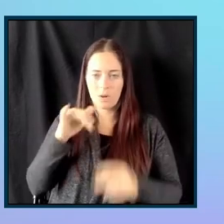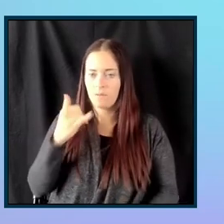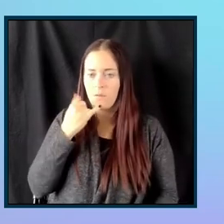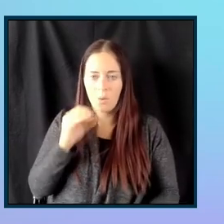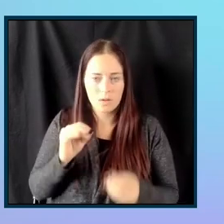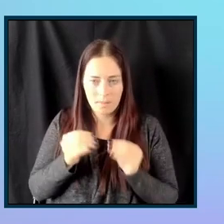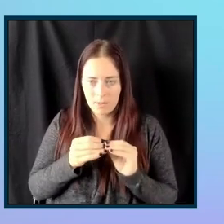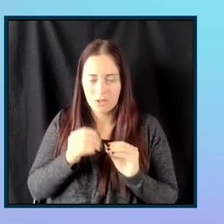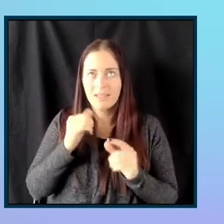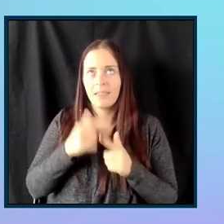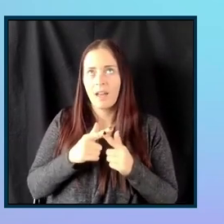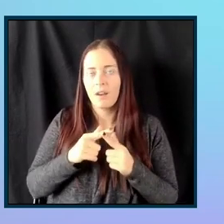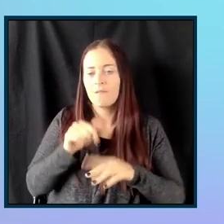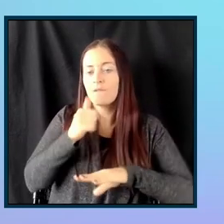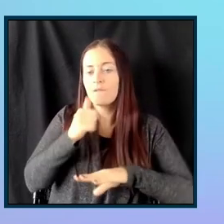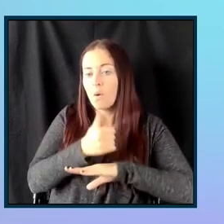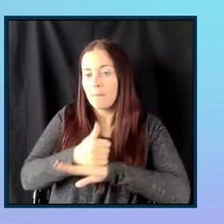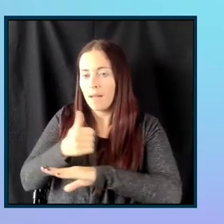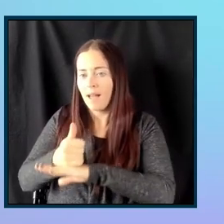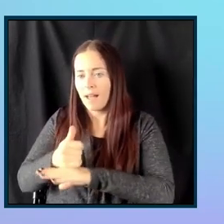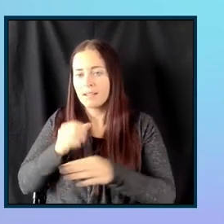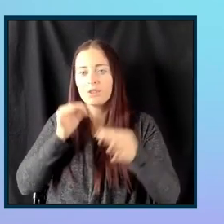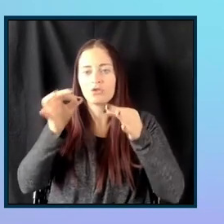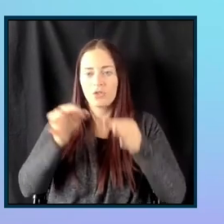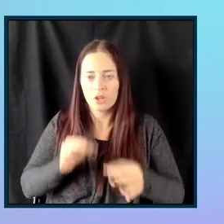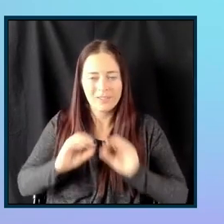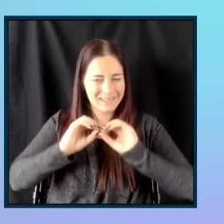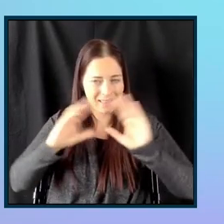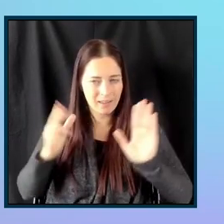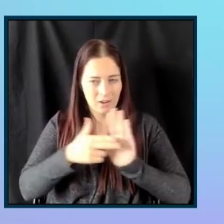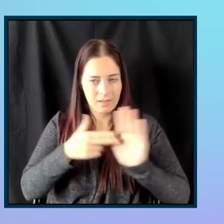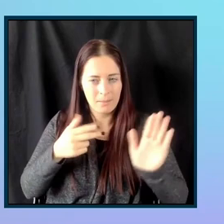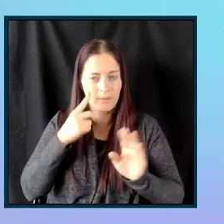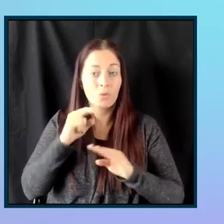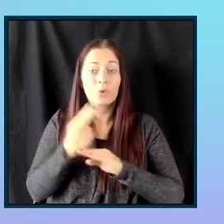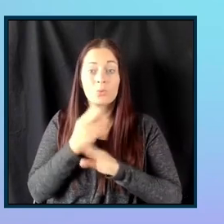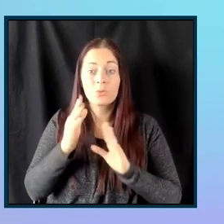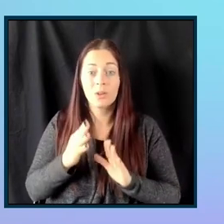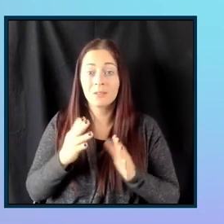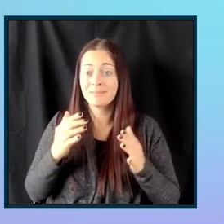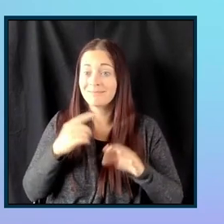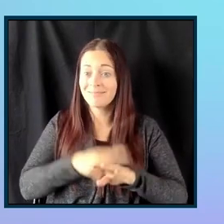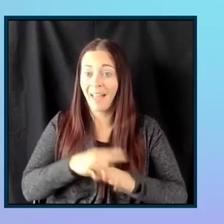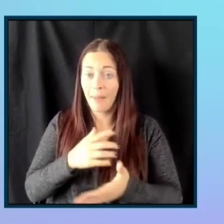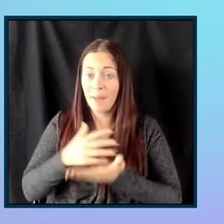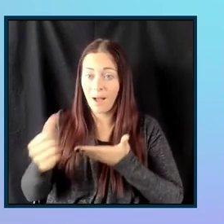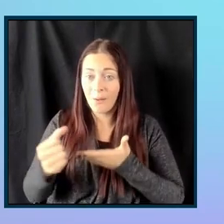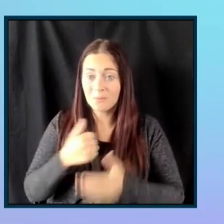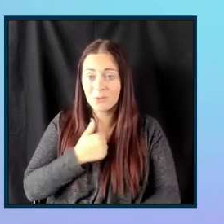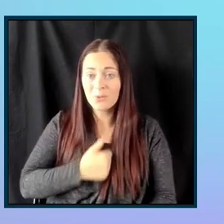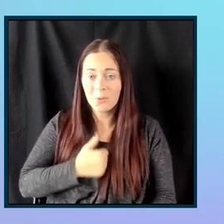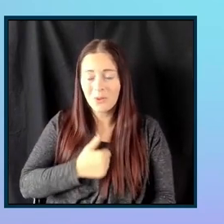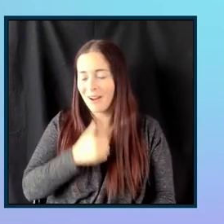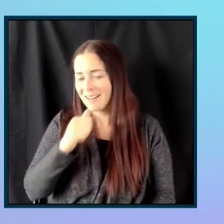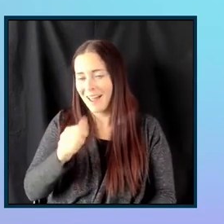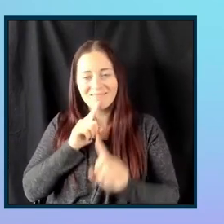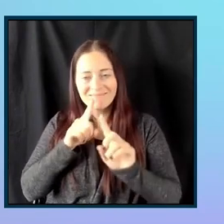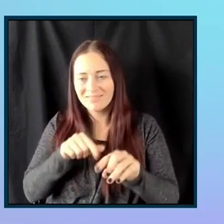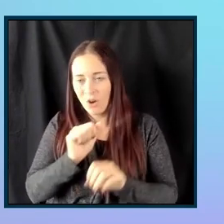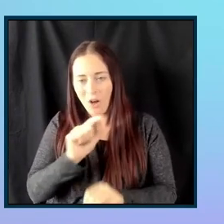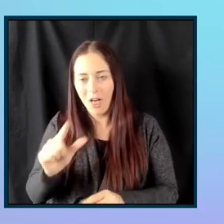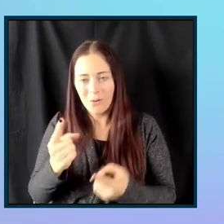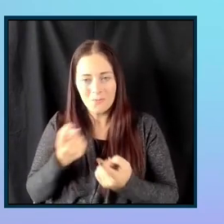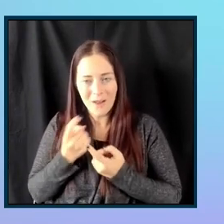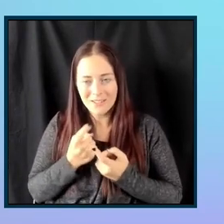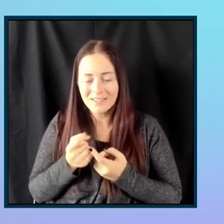the right formatting, uh, instructions for your users. Excellent. Well, we are out of time guys. I'm so sorry. didn't get to all the questions, but